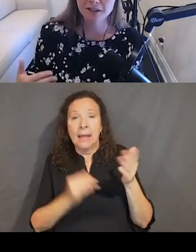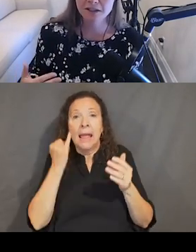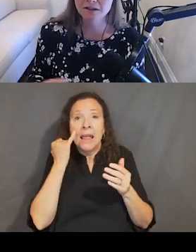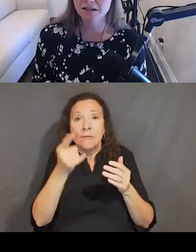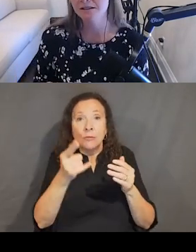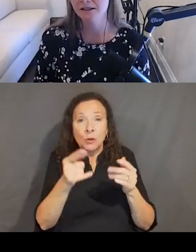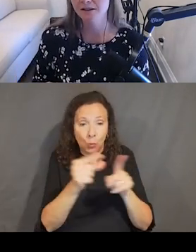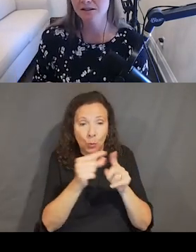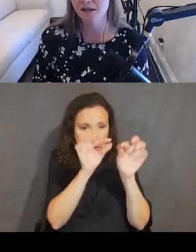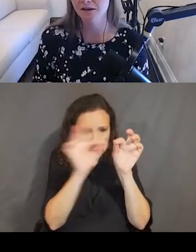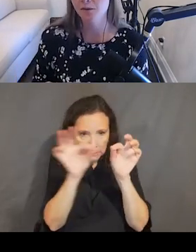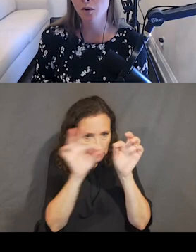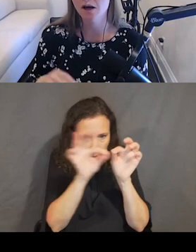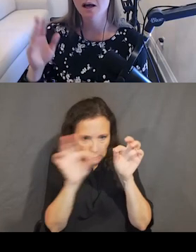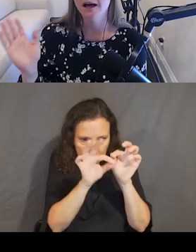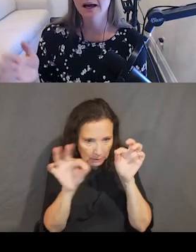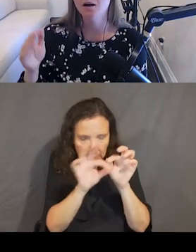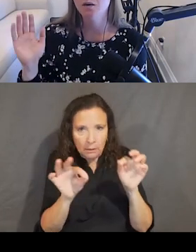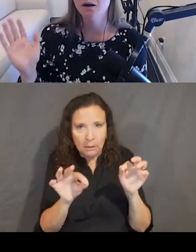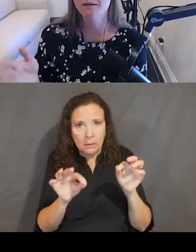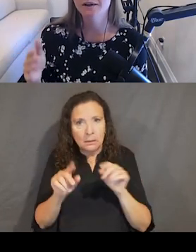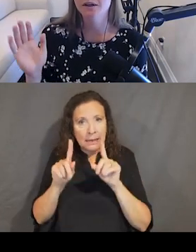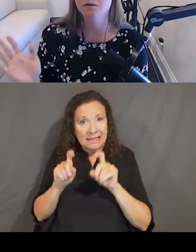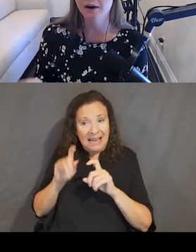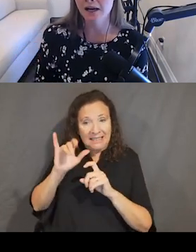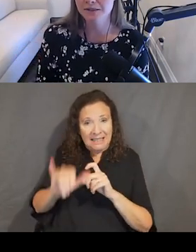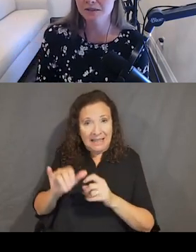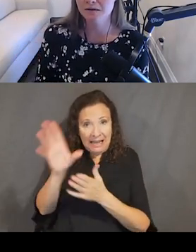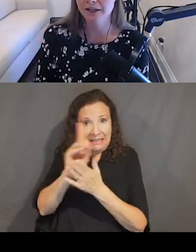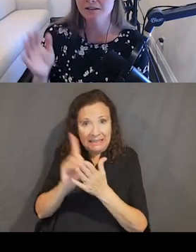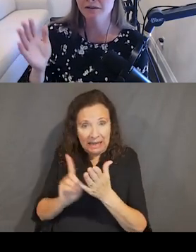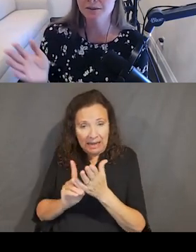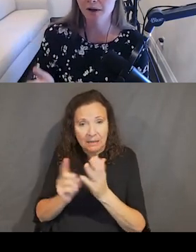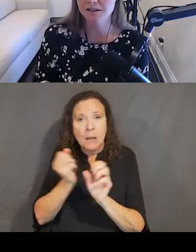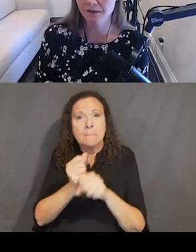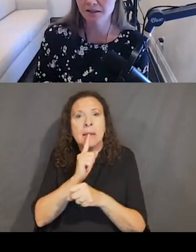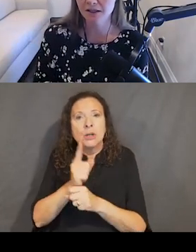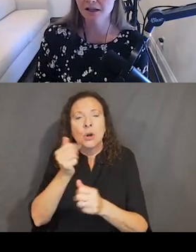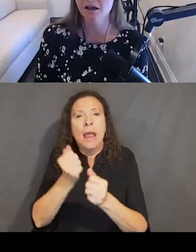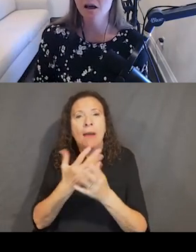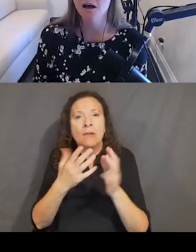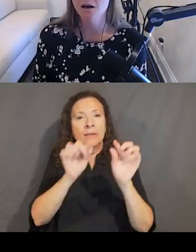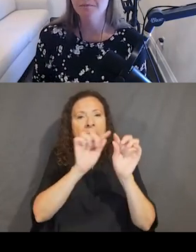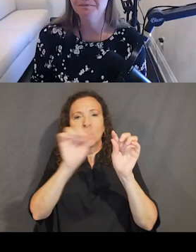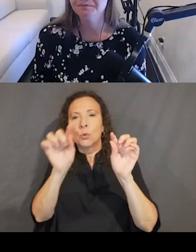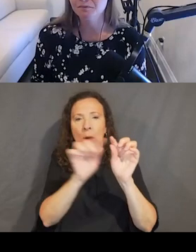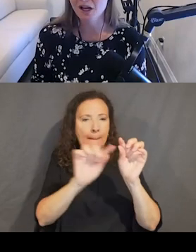effectively testing the design for how everything wraps, right? It's that responsive piece again.